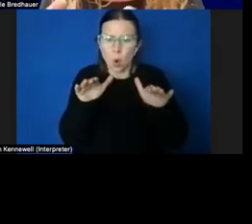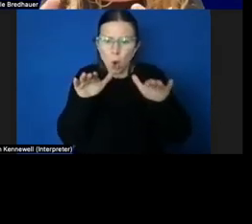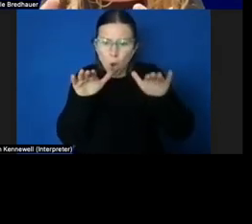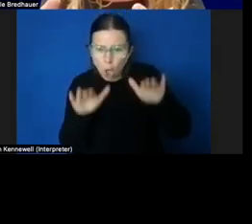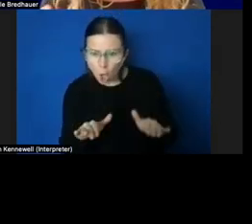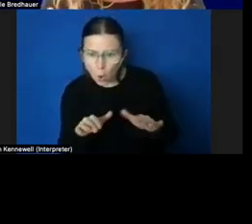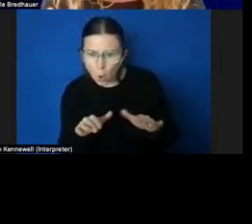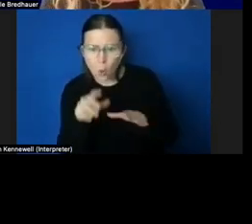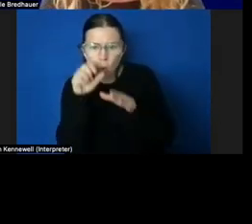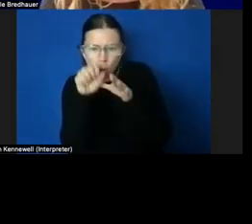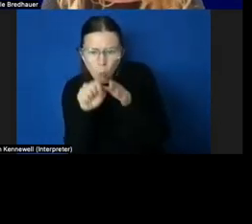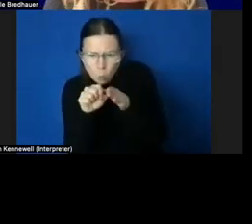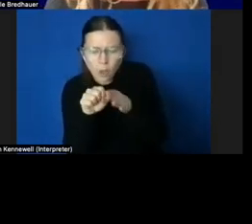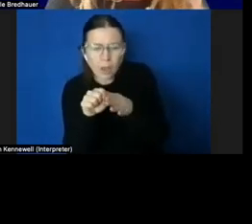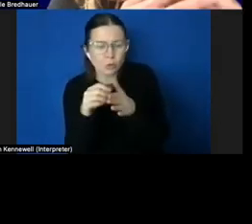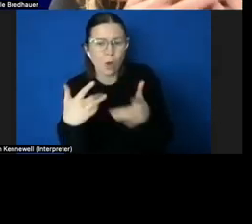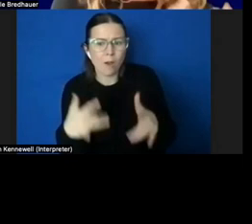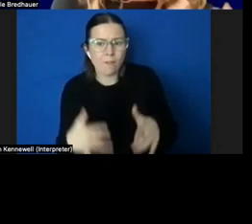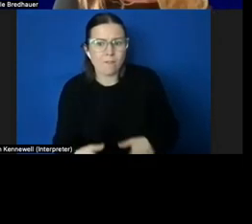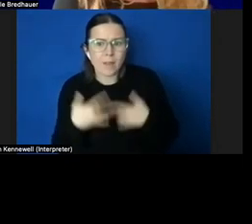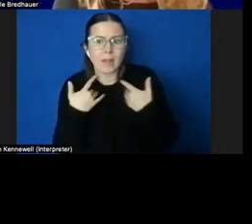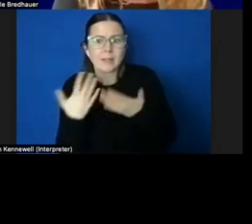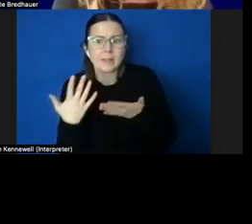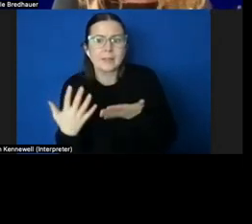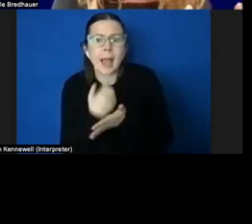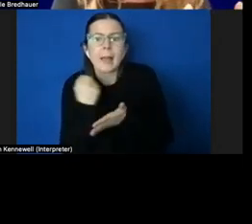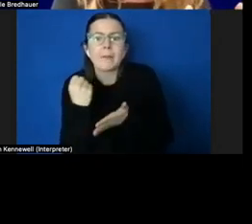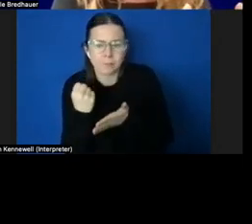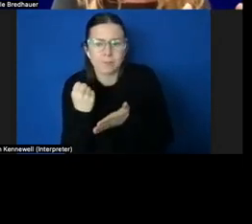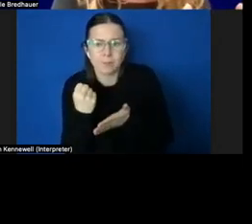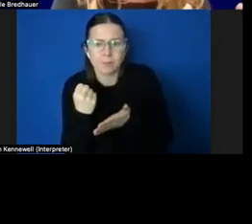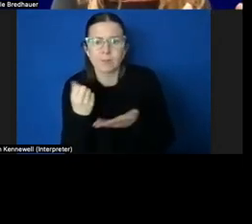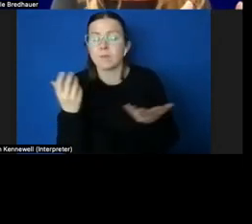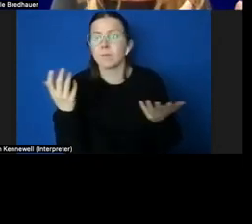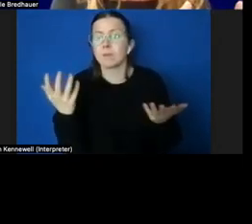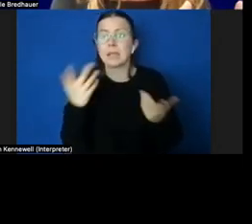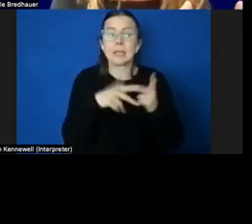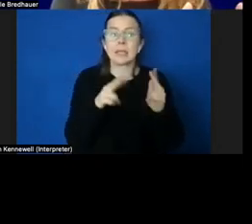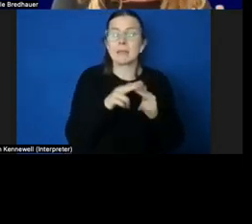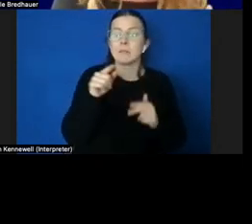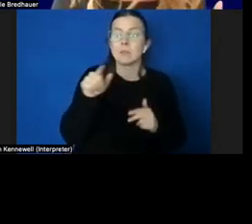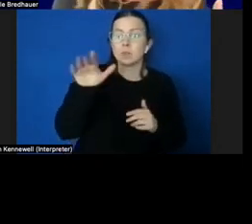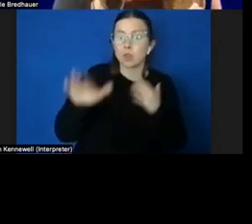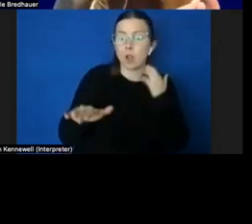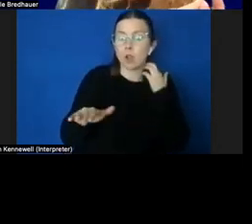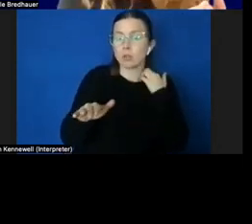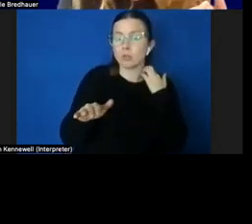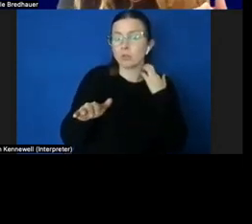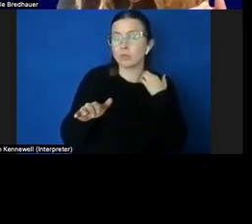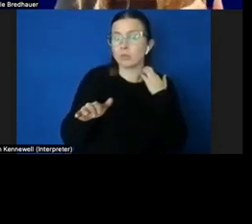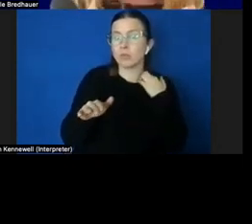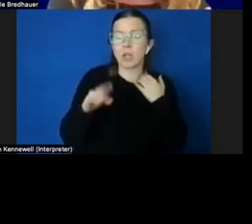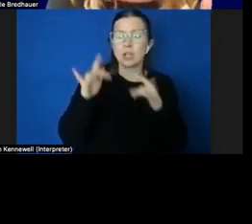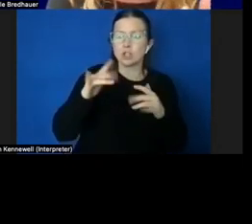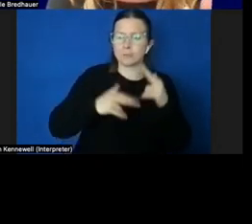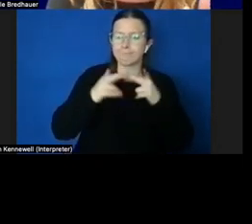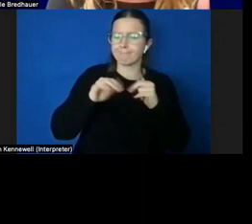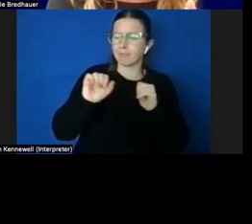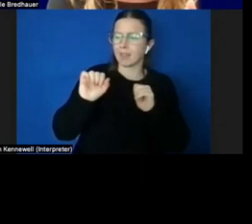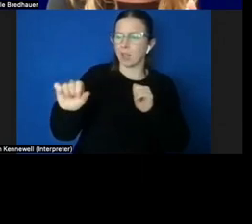safe and secure. If the child hasn't achieved certain cognitive skills,